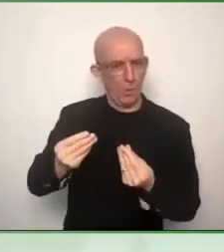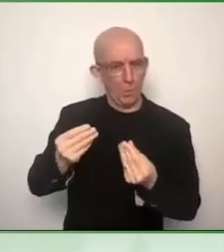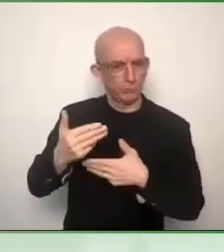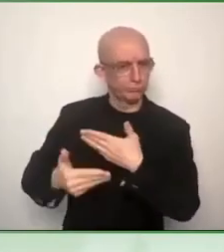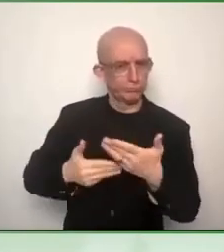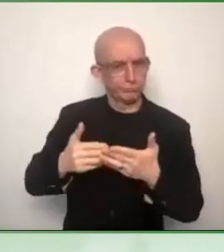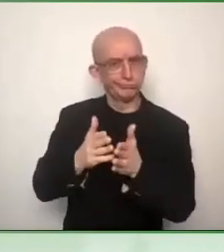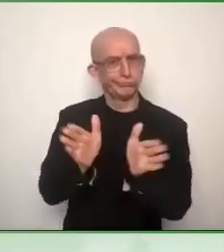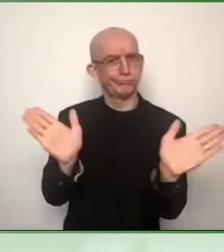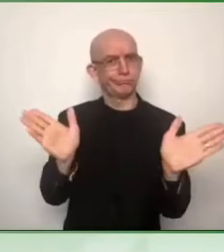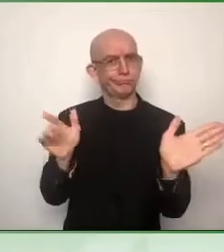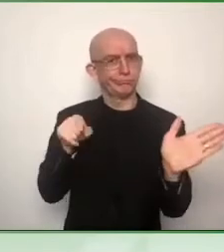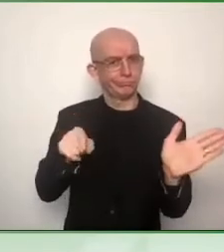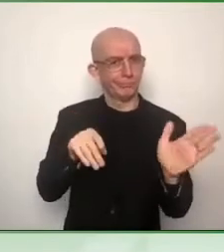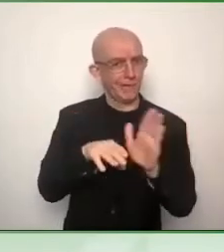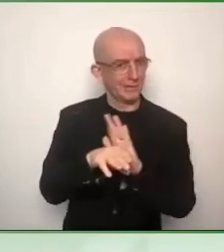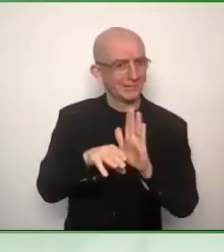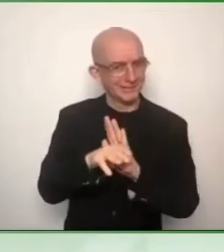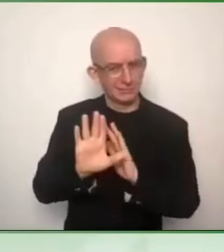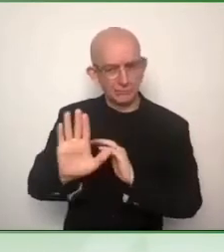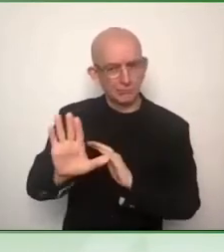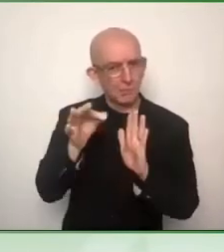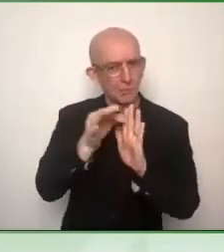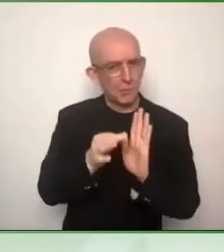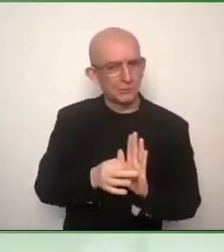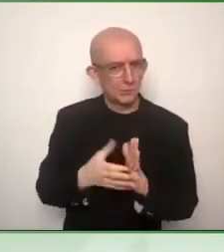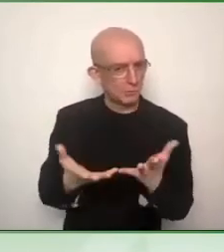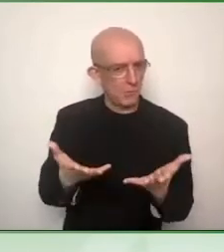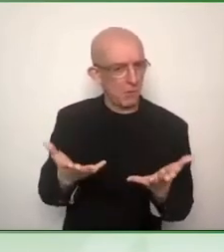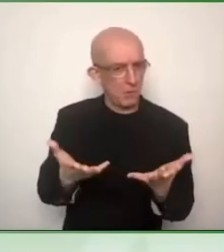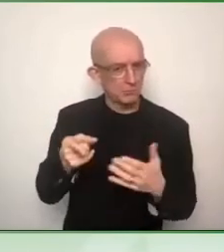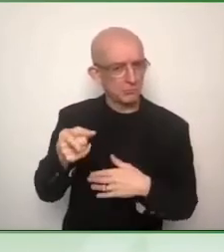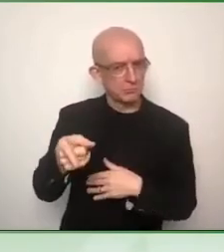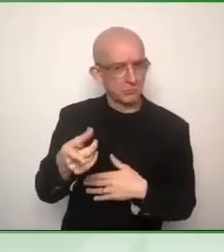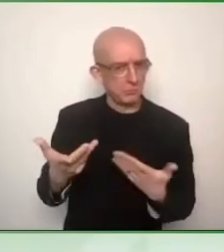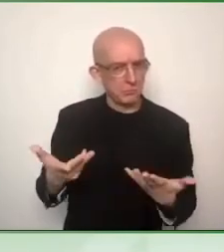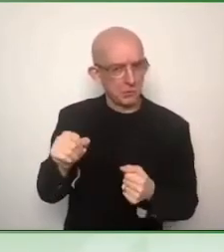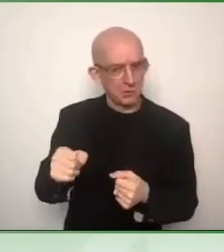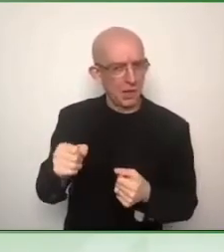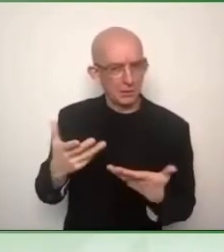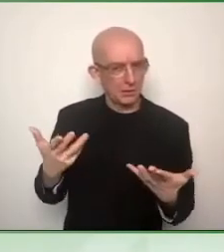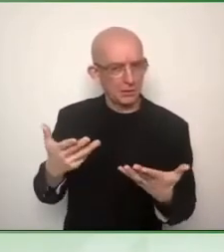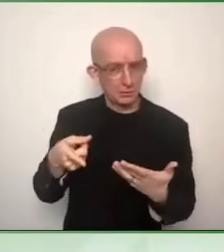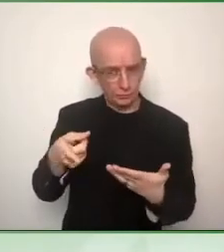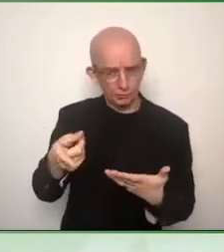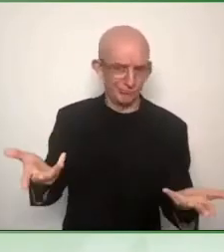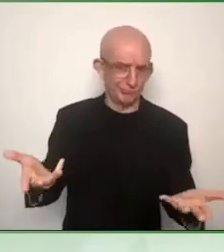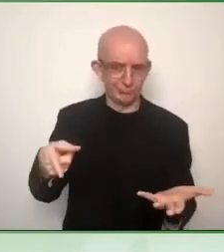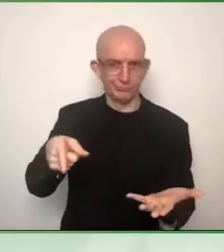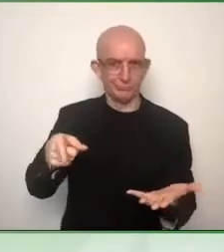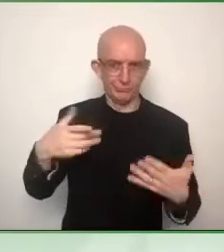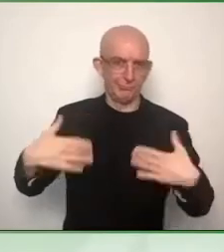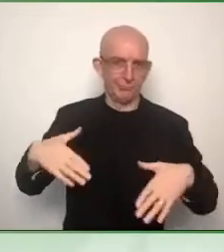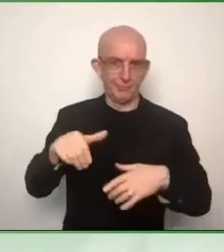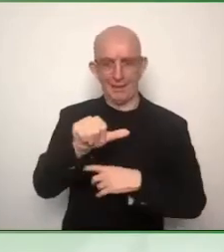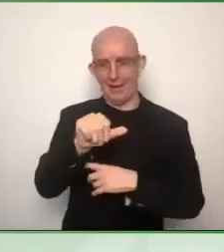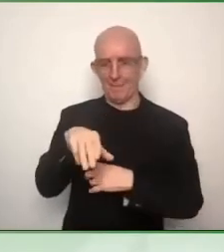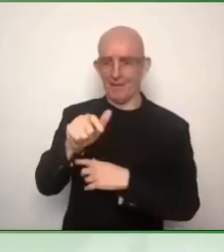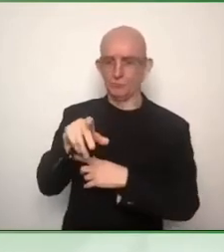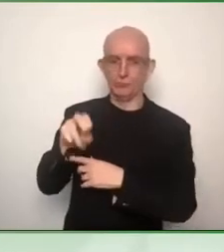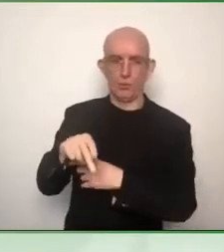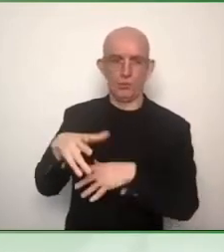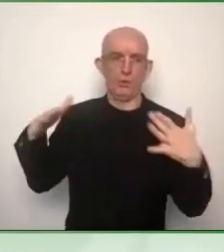thinking of Amazon Prime Video and products, and I think there's more to come as far as I understand Amazon. So,